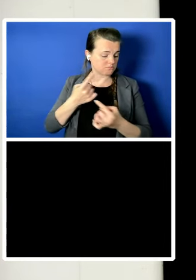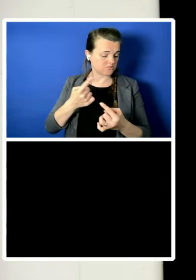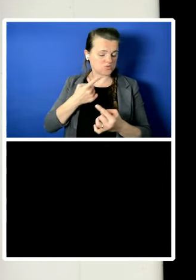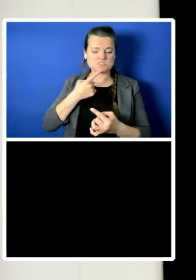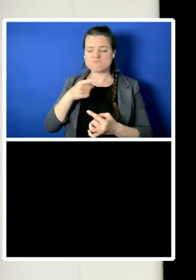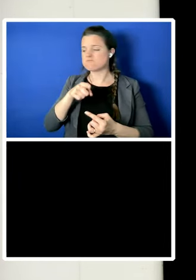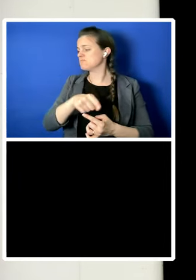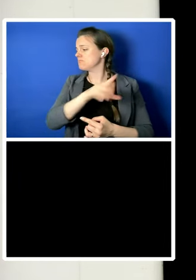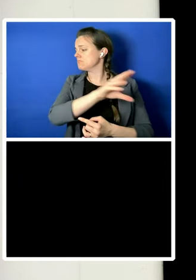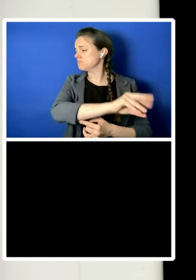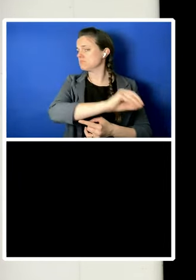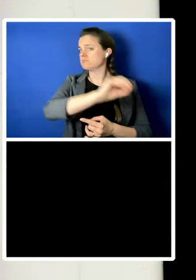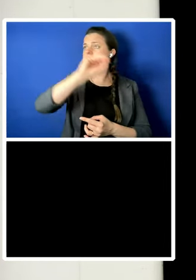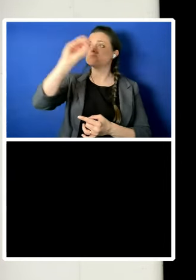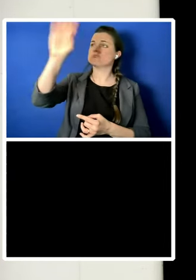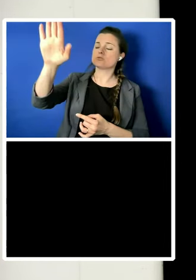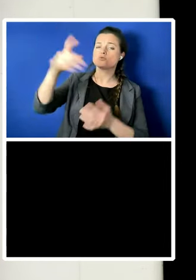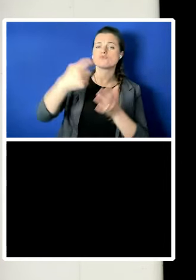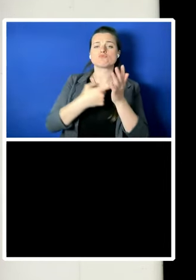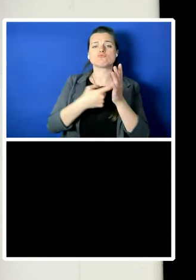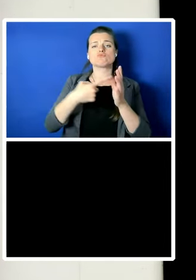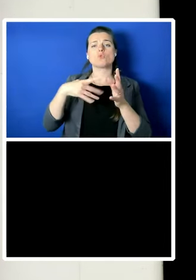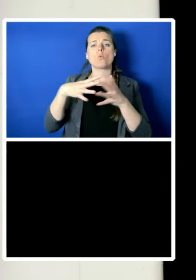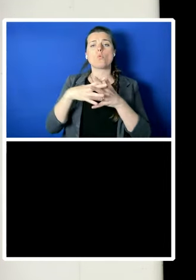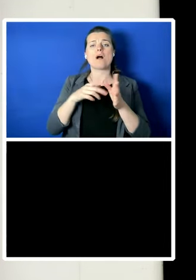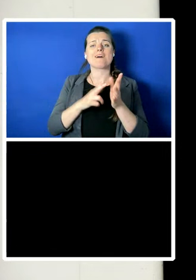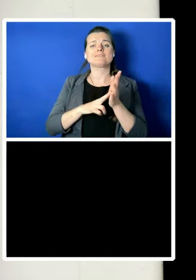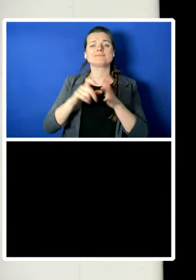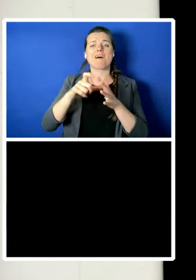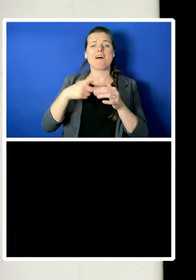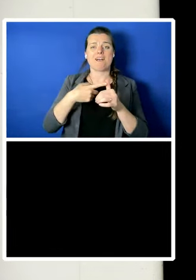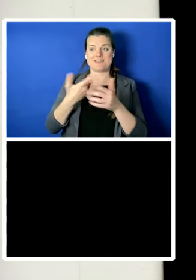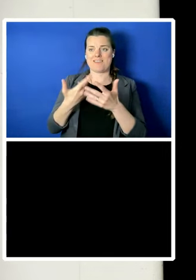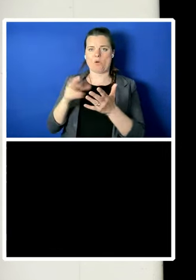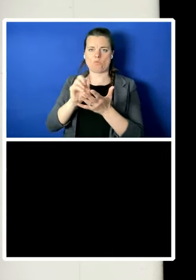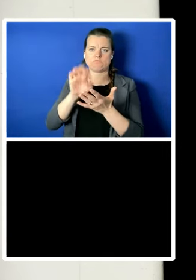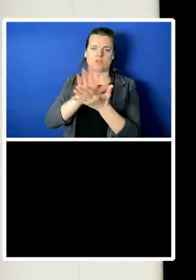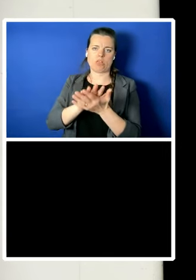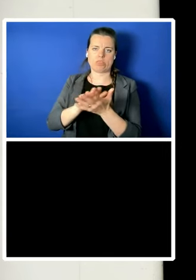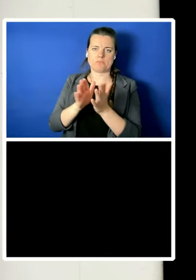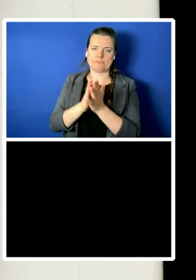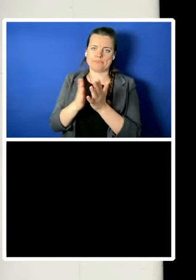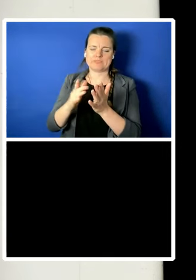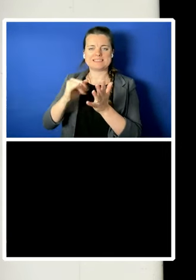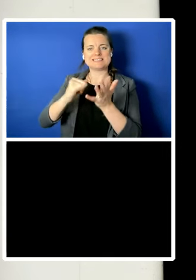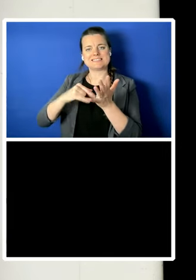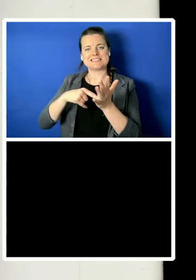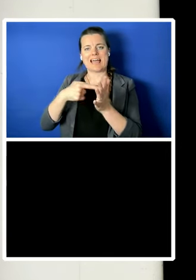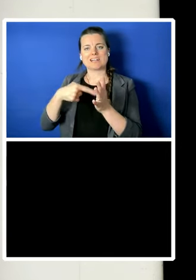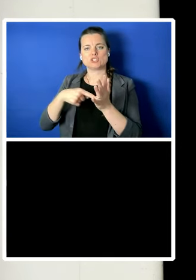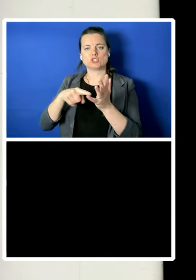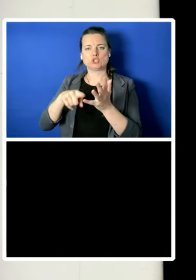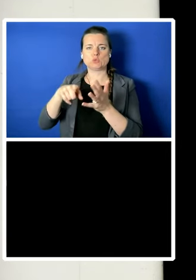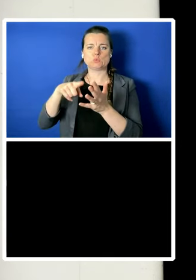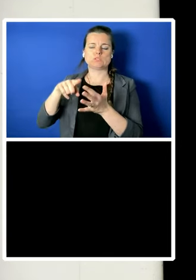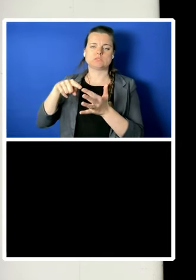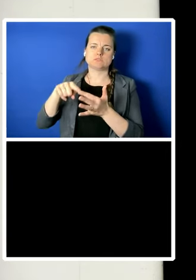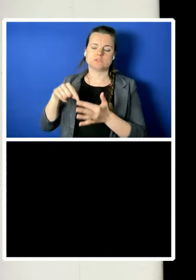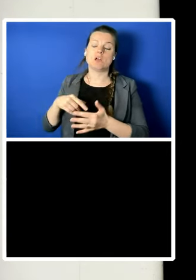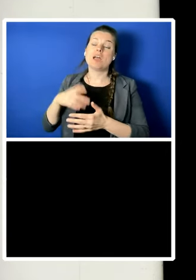now on the statute book, his real target is courts, not boats.